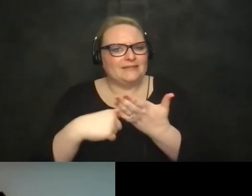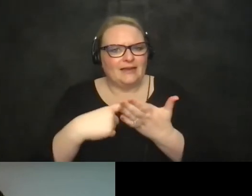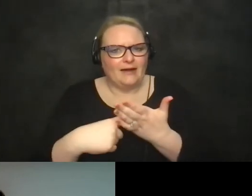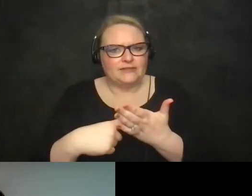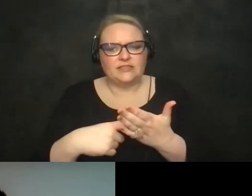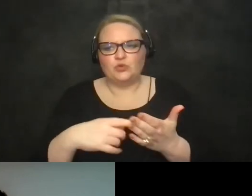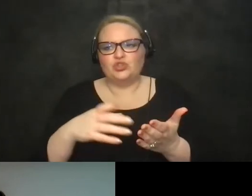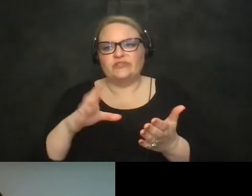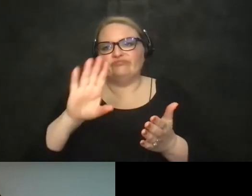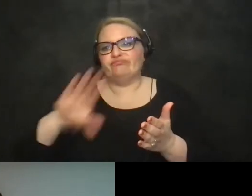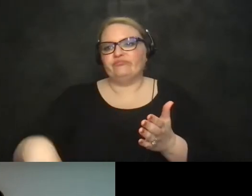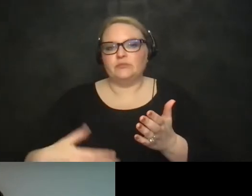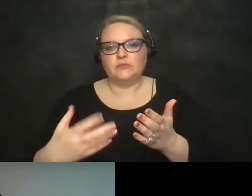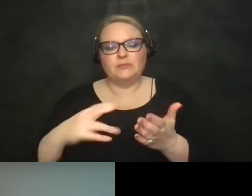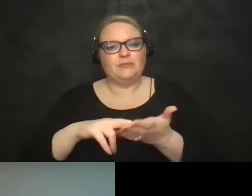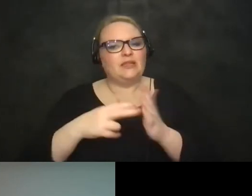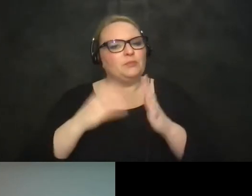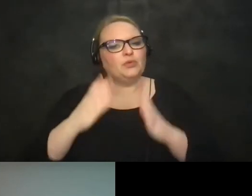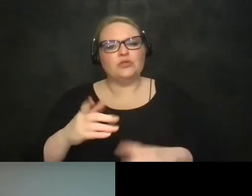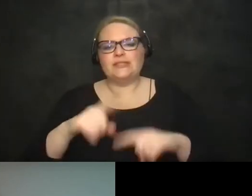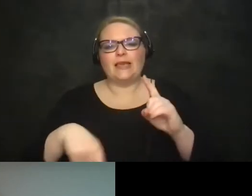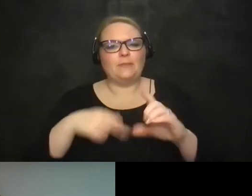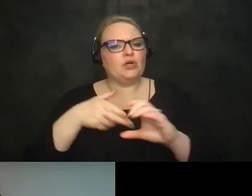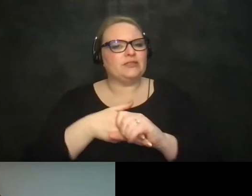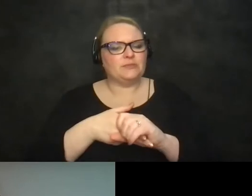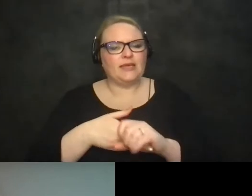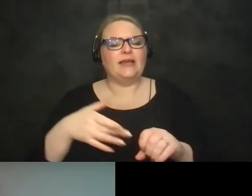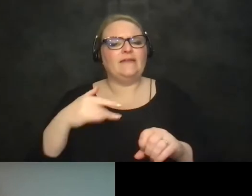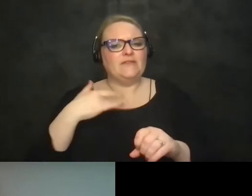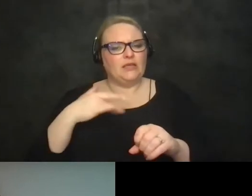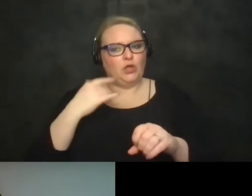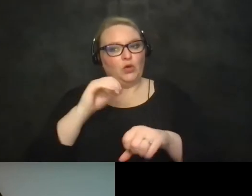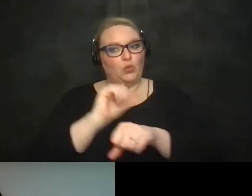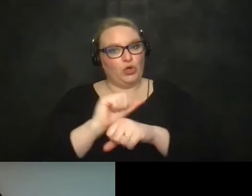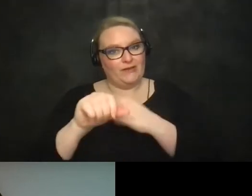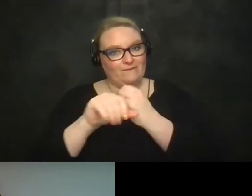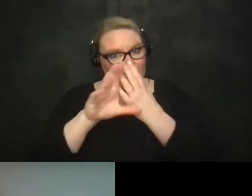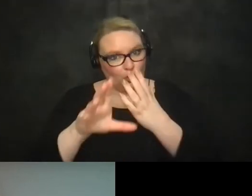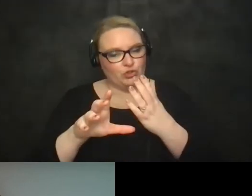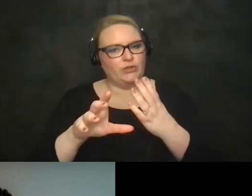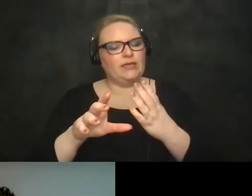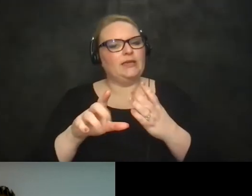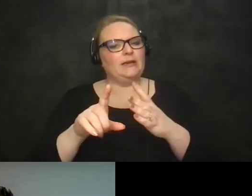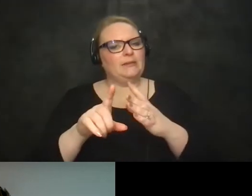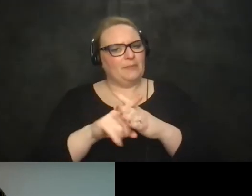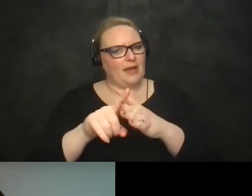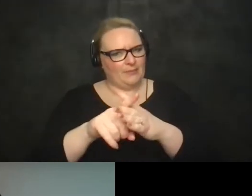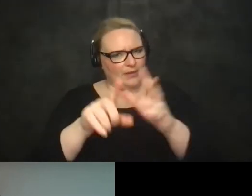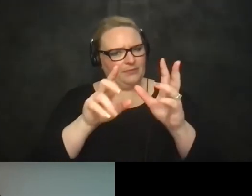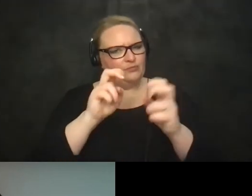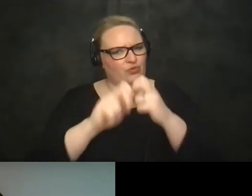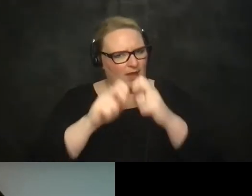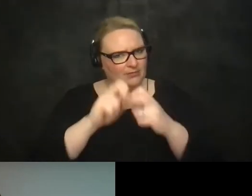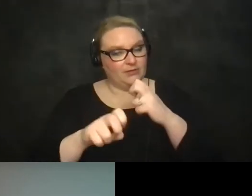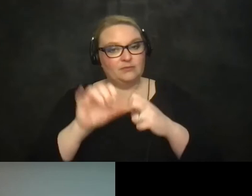was just kind of dismissed so the person couldn't participate and i think that working virtually has brought up a lot of these issues which is which is good